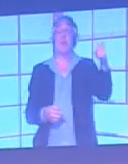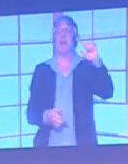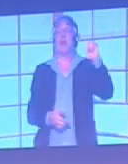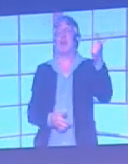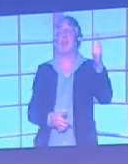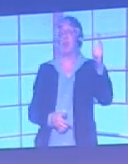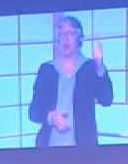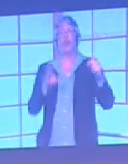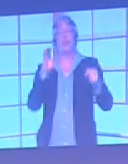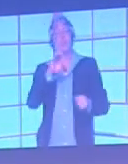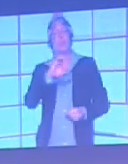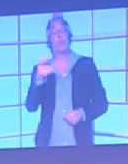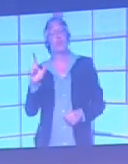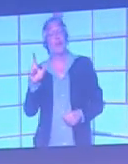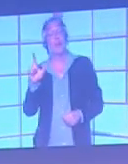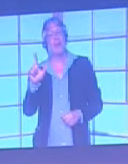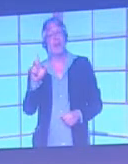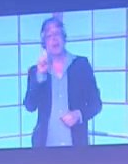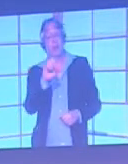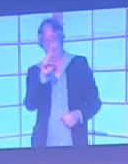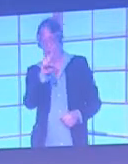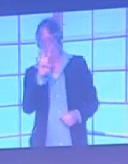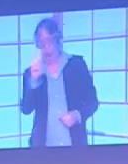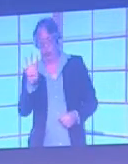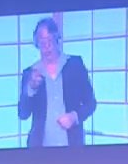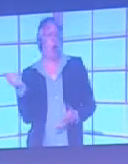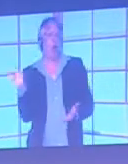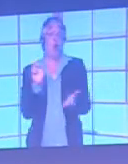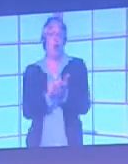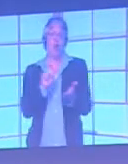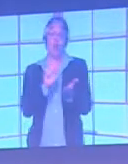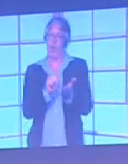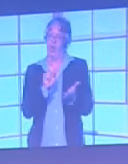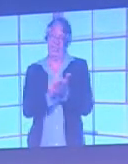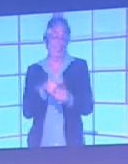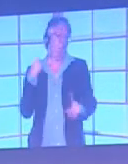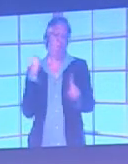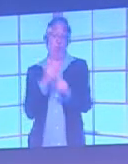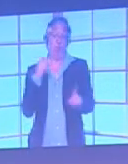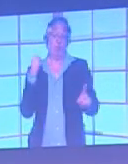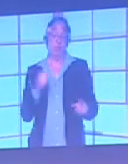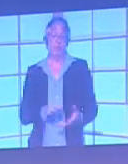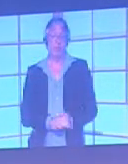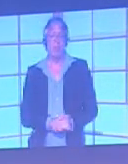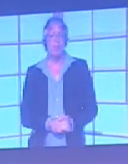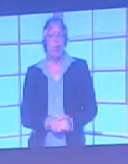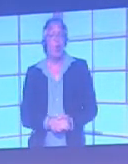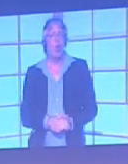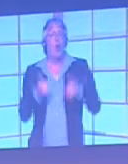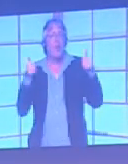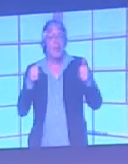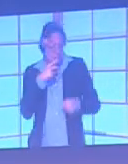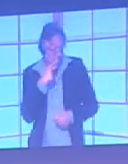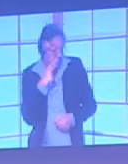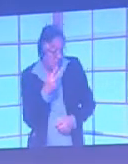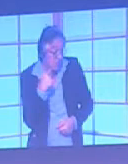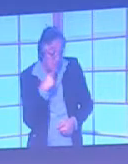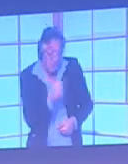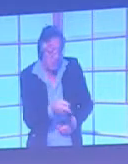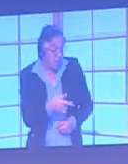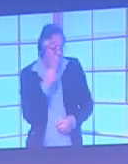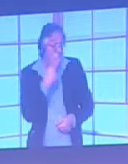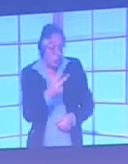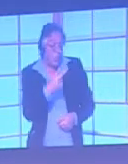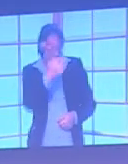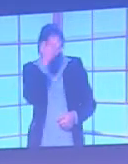League 2014. This hit the press big time. Fans complained all they could see were floating heads and